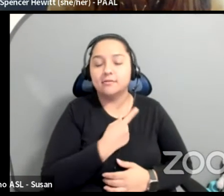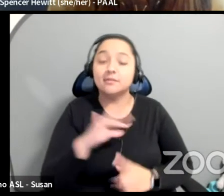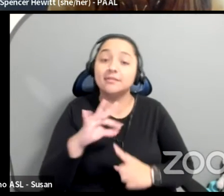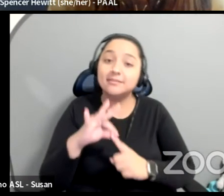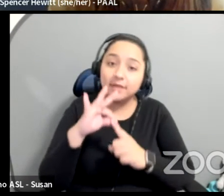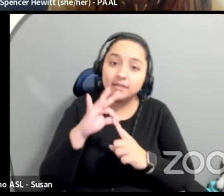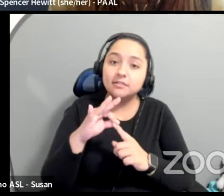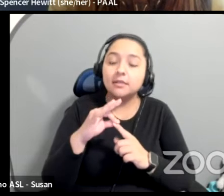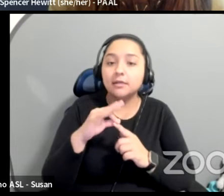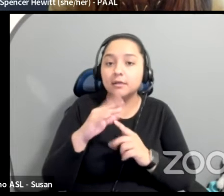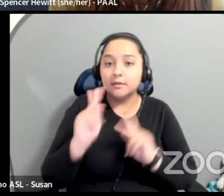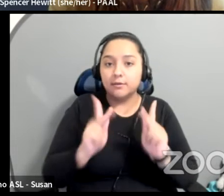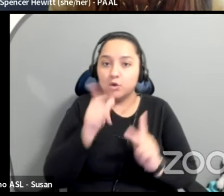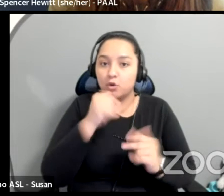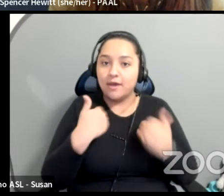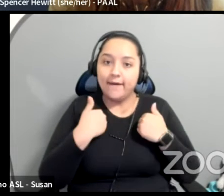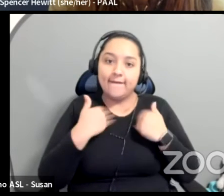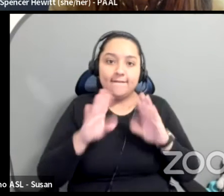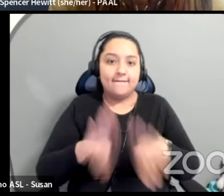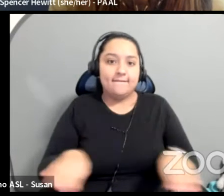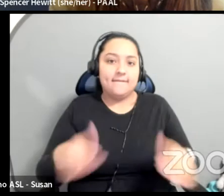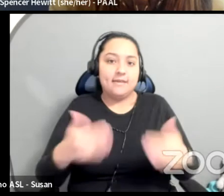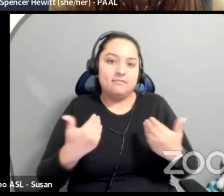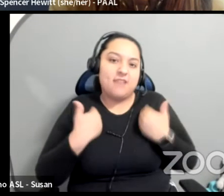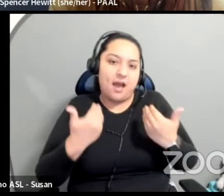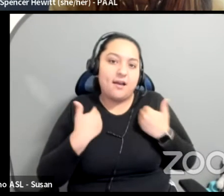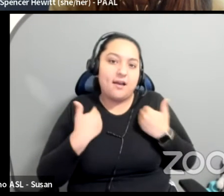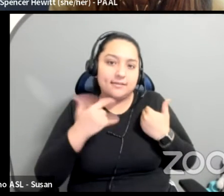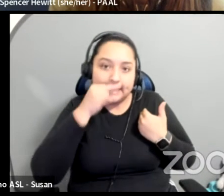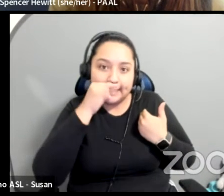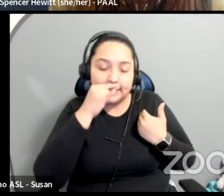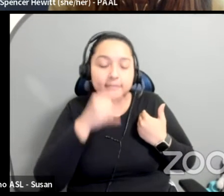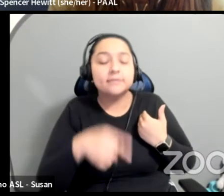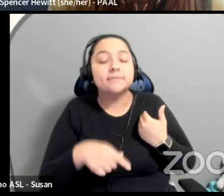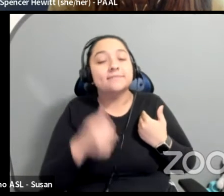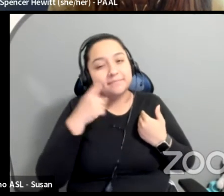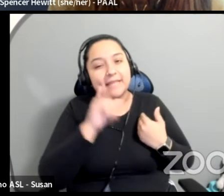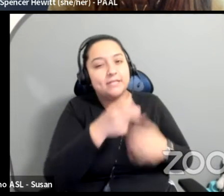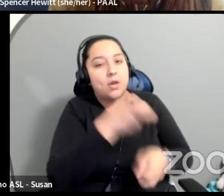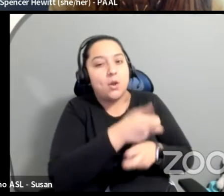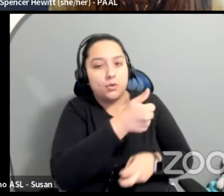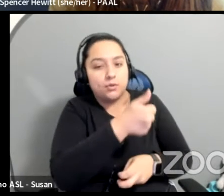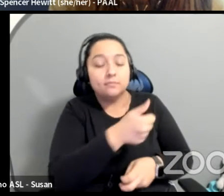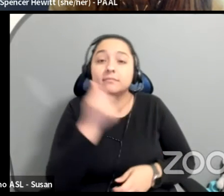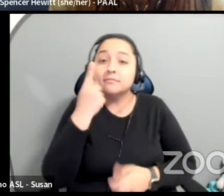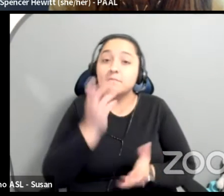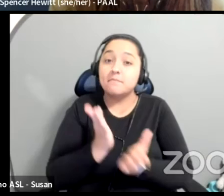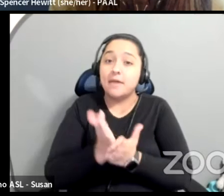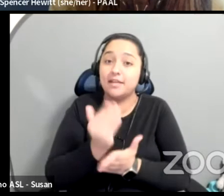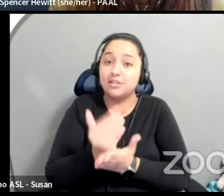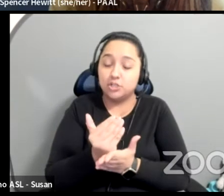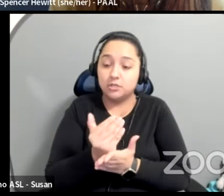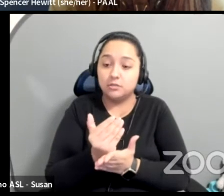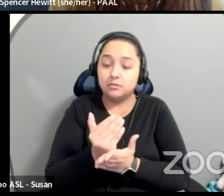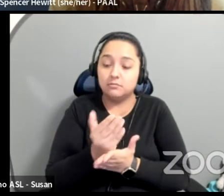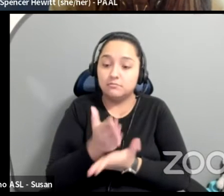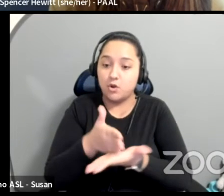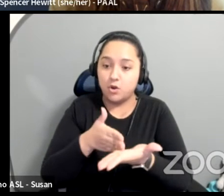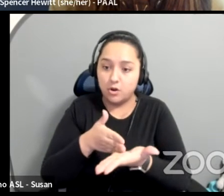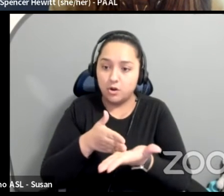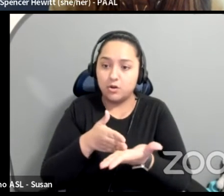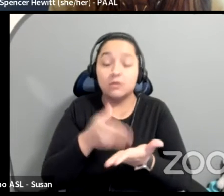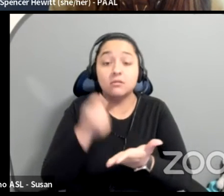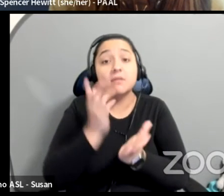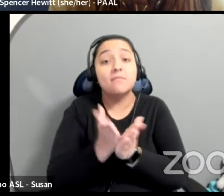kids. Right. Uh, and that honestly is a hard one. Like the budget part of it, I can, as hard as the